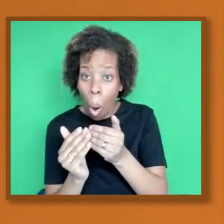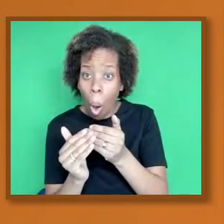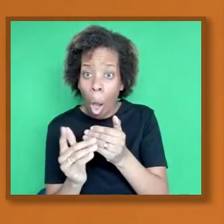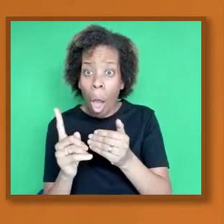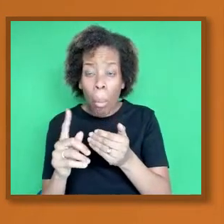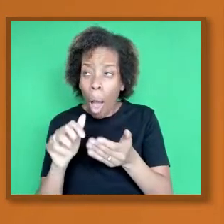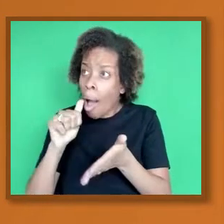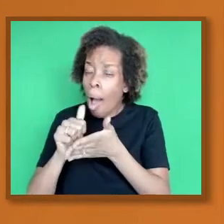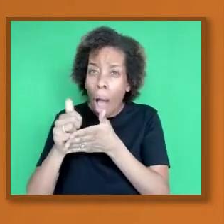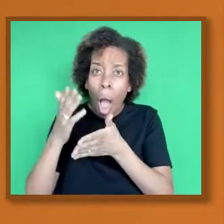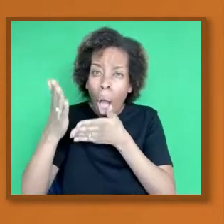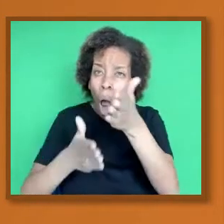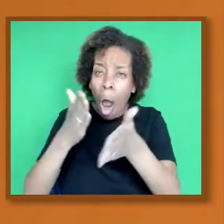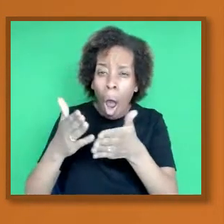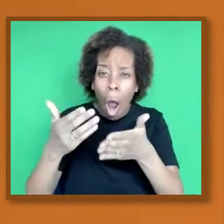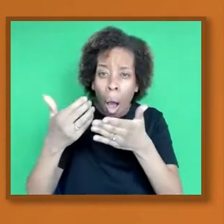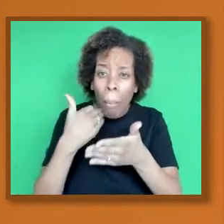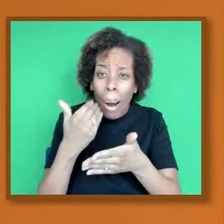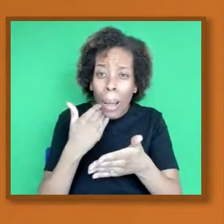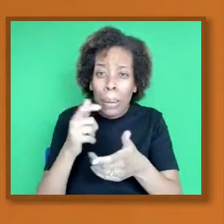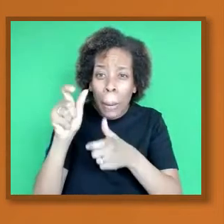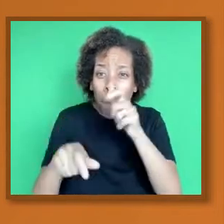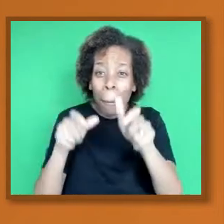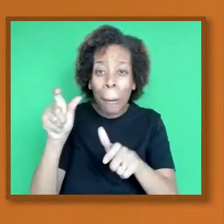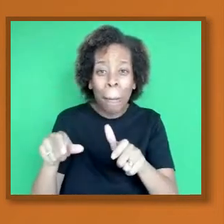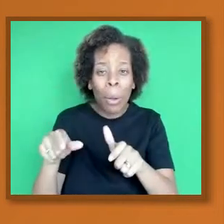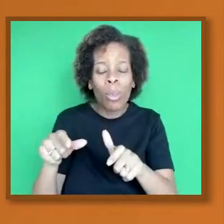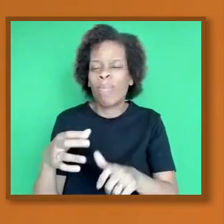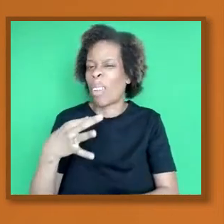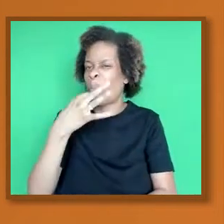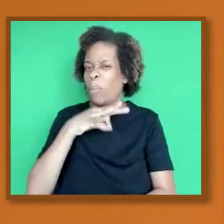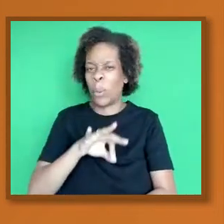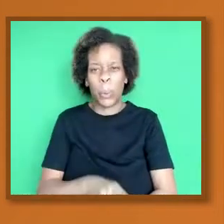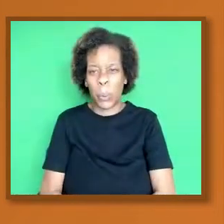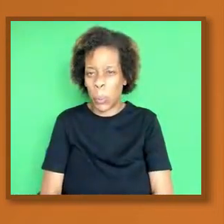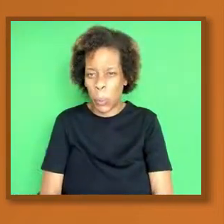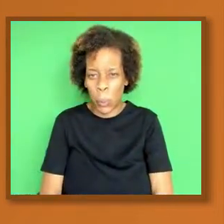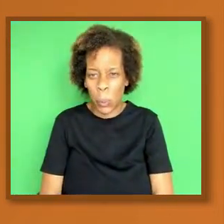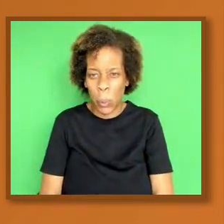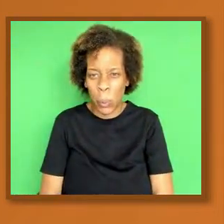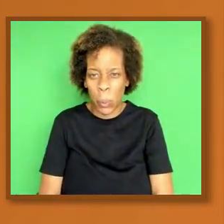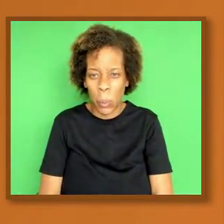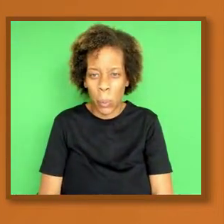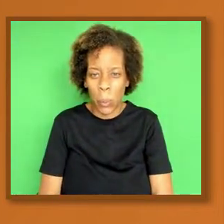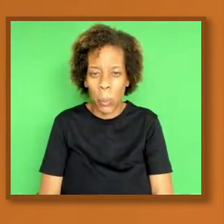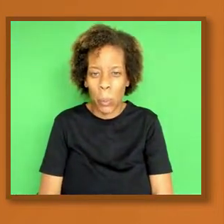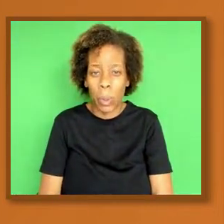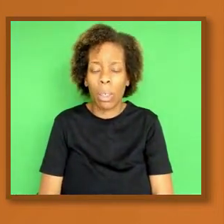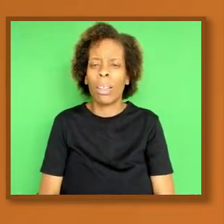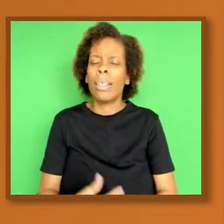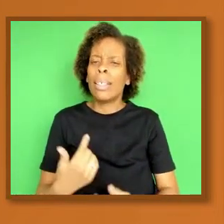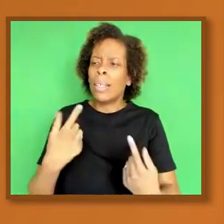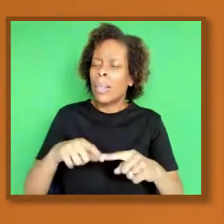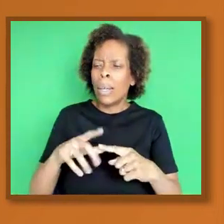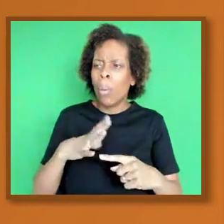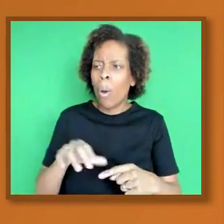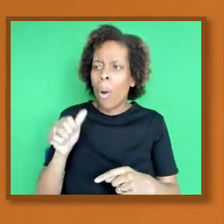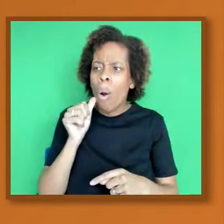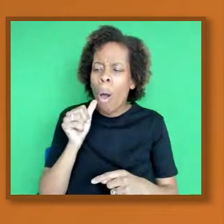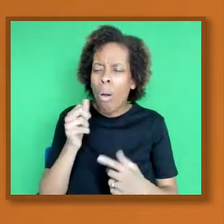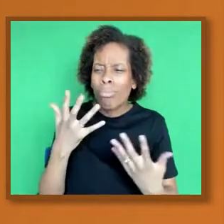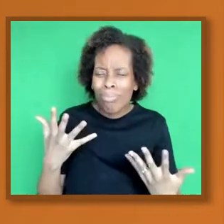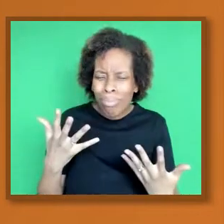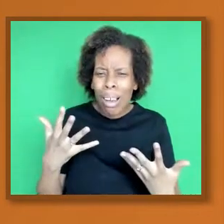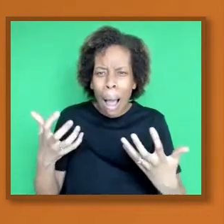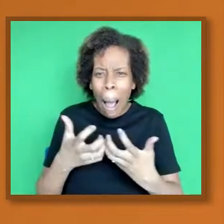So the question is, is how can we improve that and increase that? Because the we need to have a higher take up.